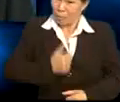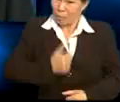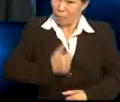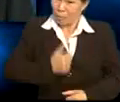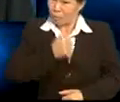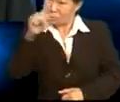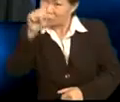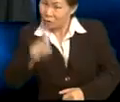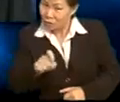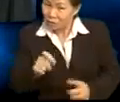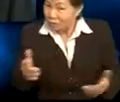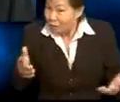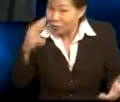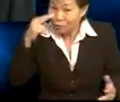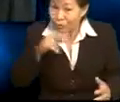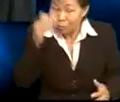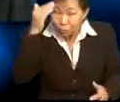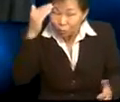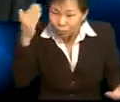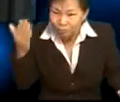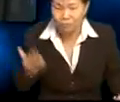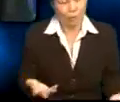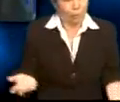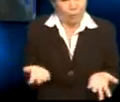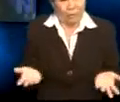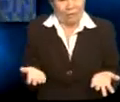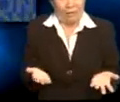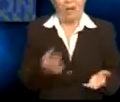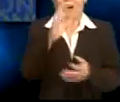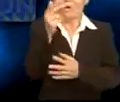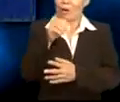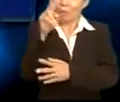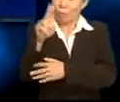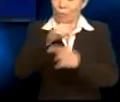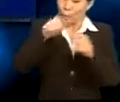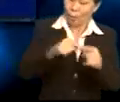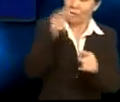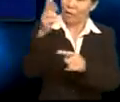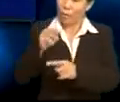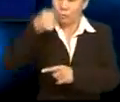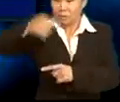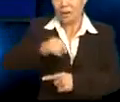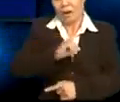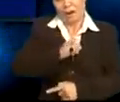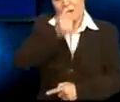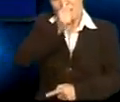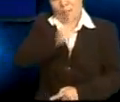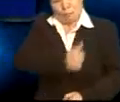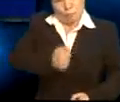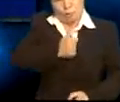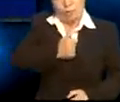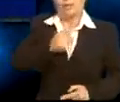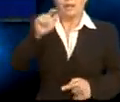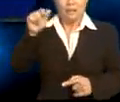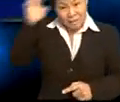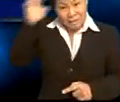he apologized? You do? You don't? Well, it was Ramu. When Ramu said, I'm sorry, he